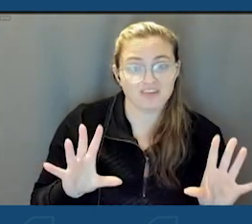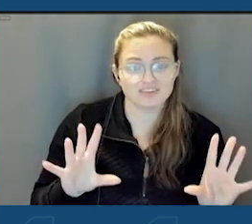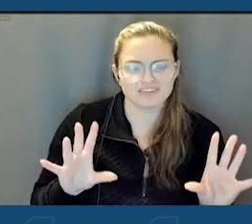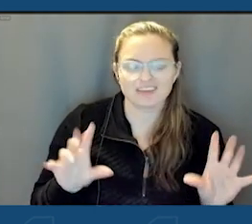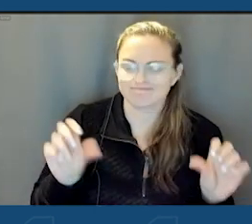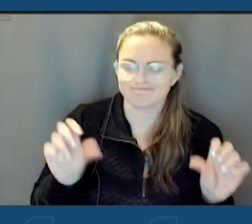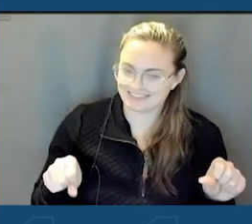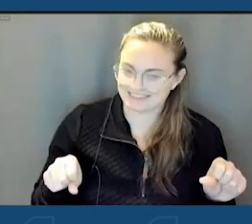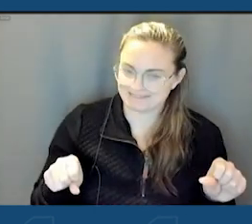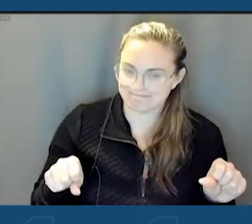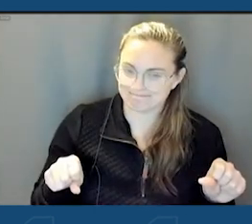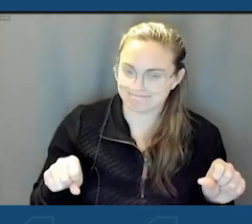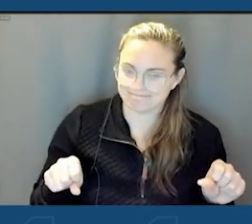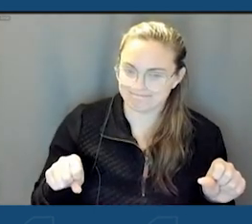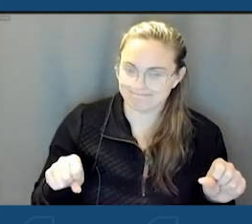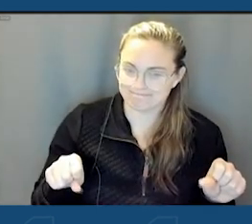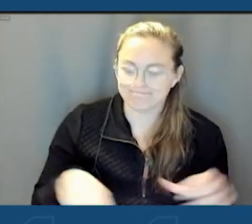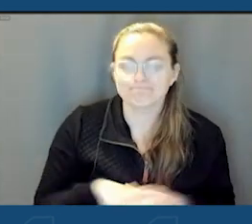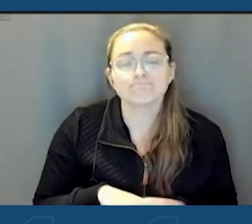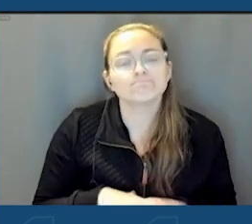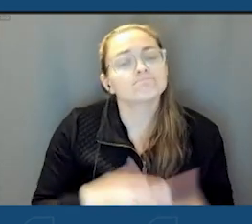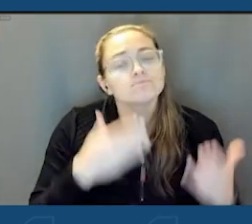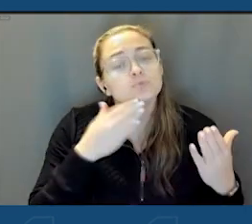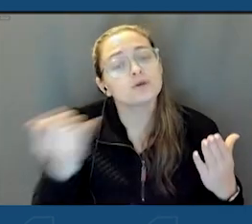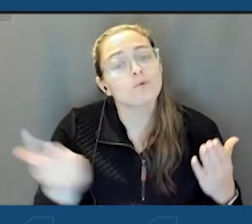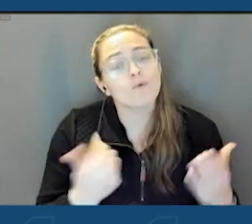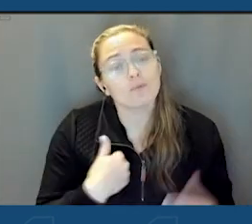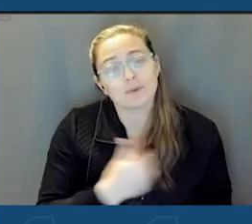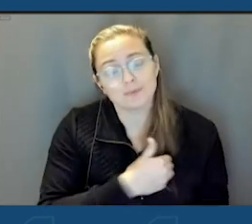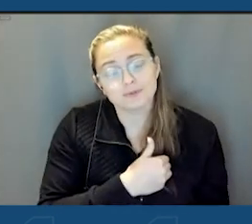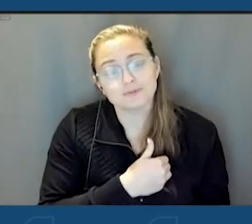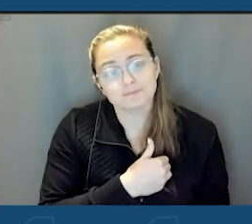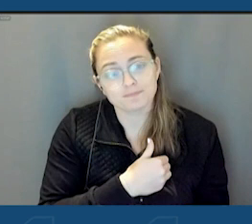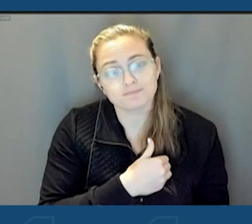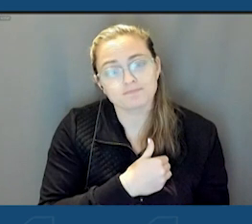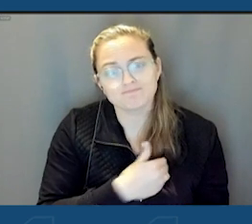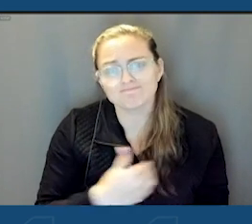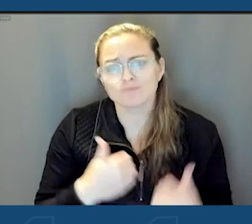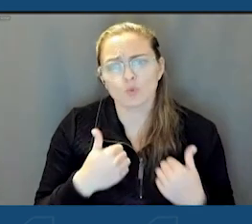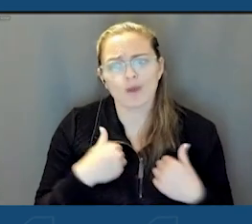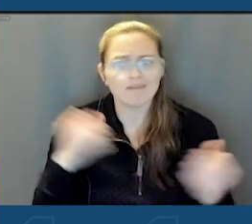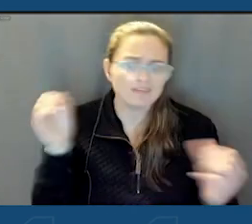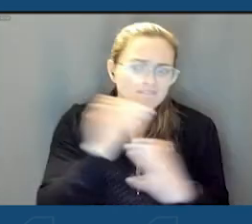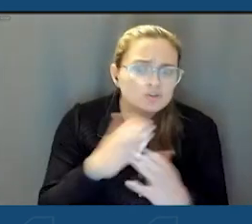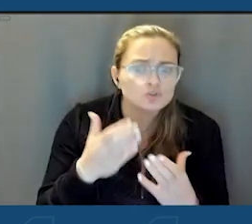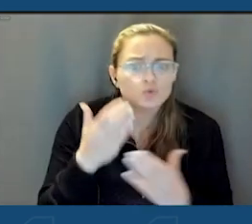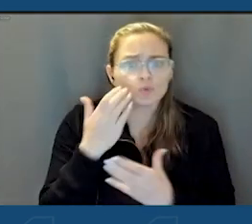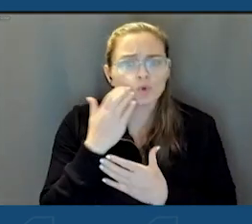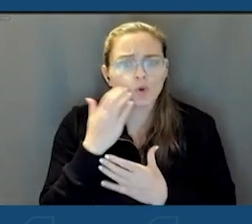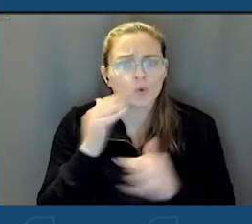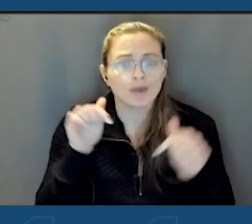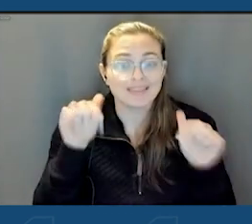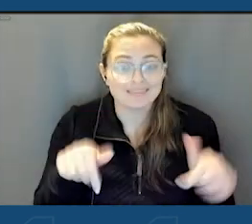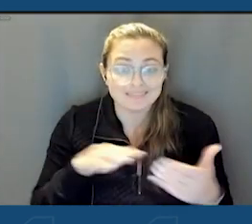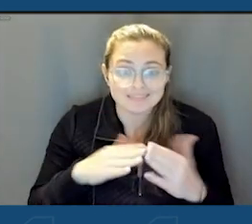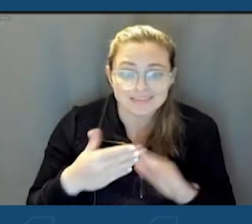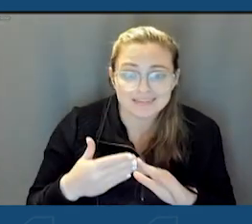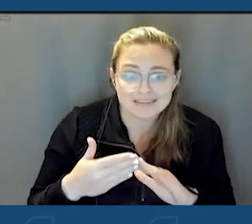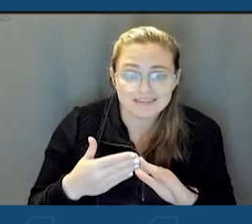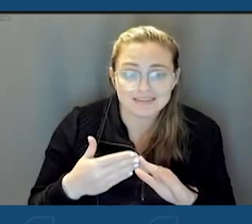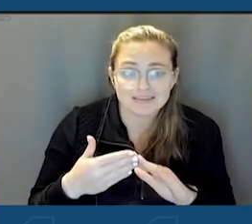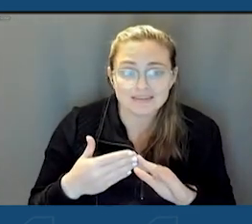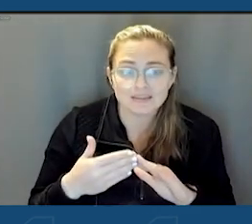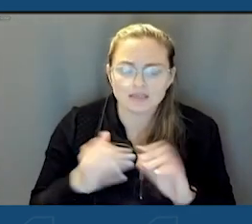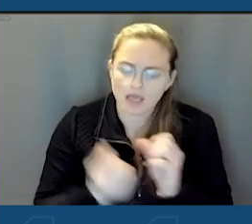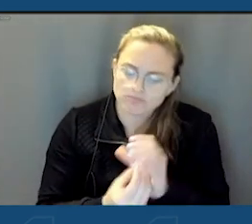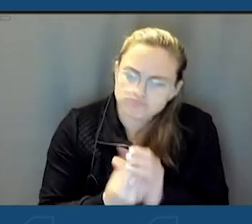So, uh, I thank all the members because to have that vision, to know that this city can prosper,